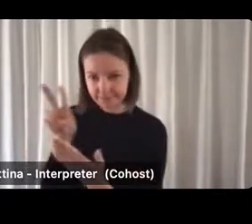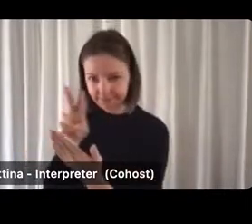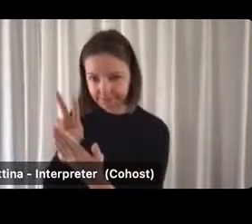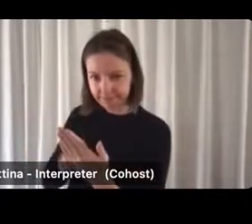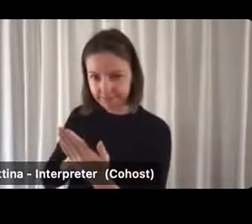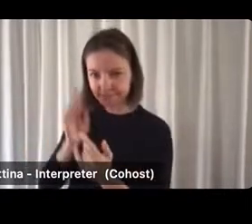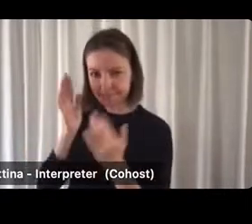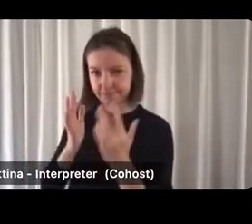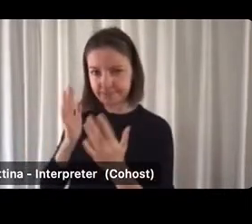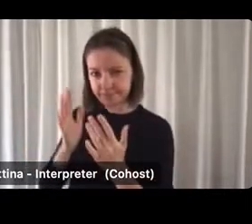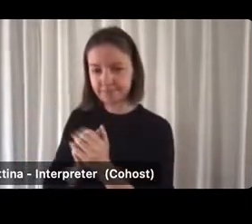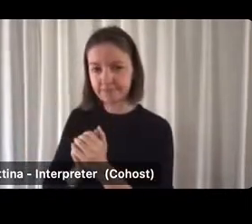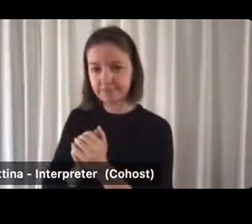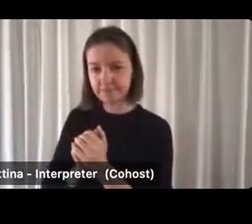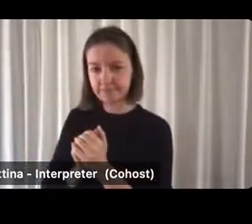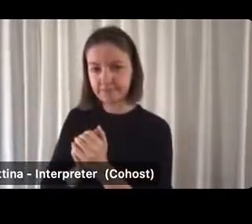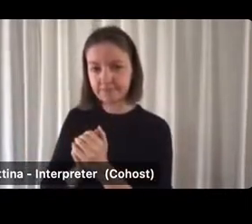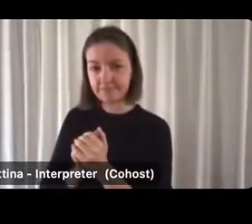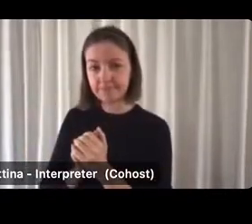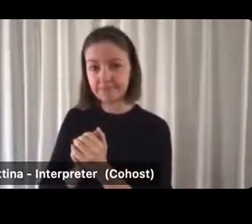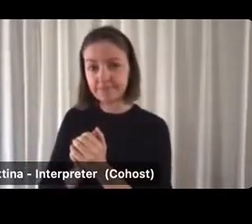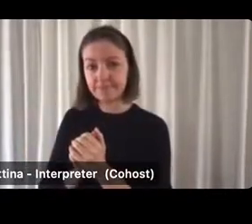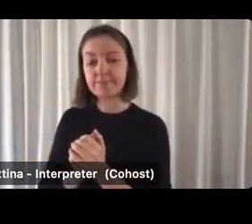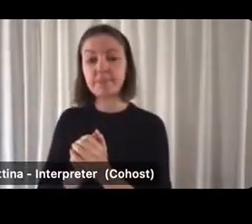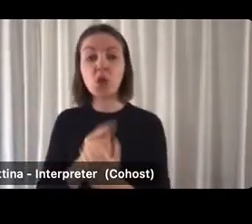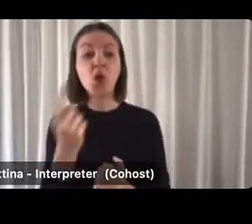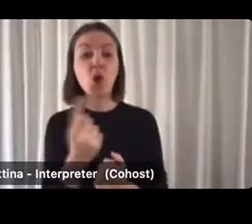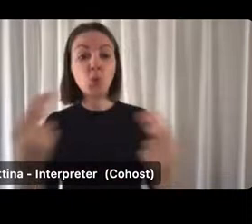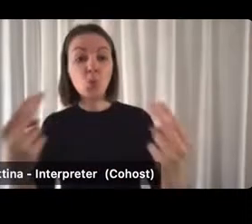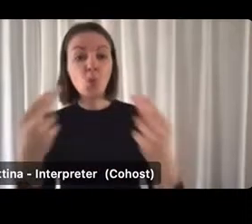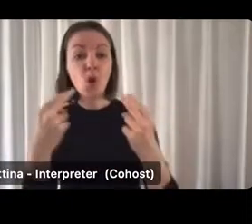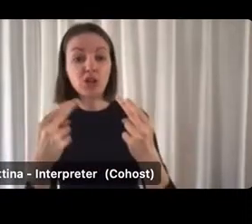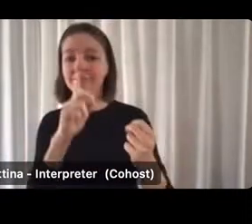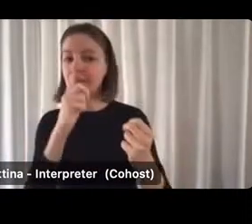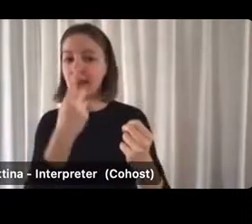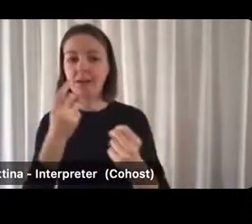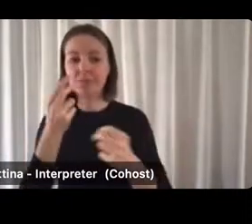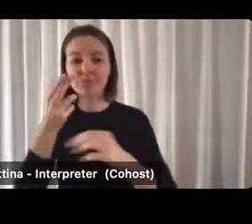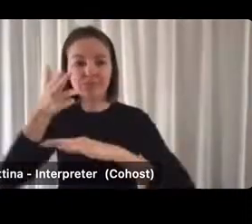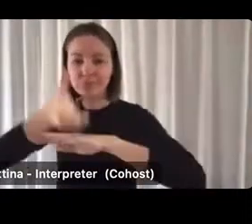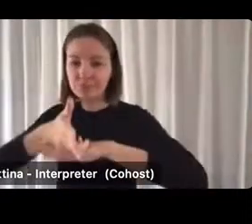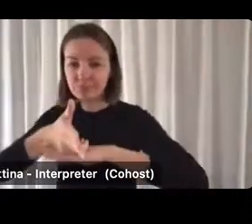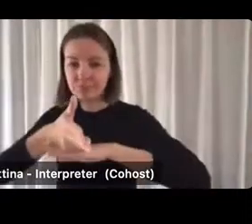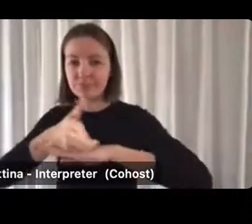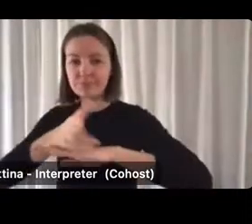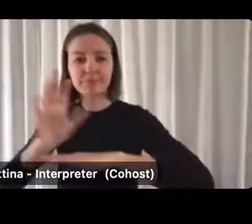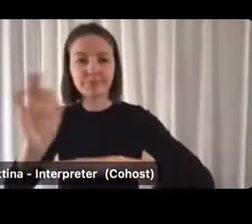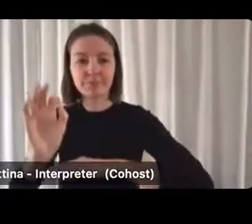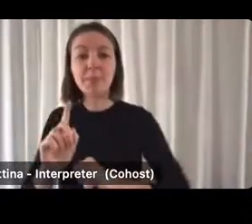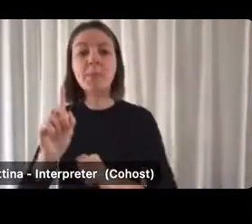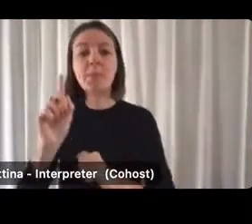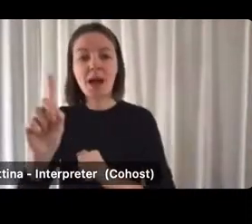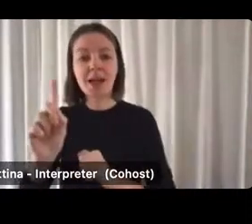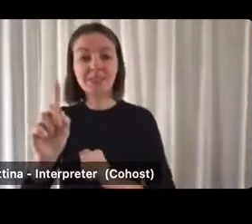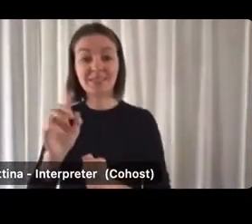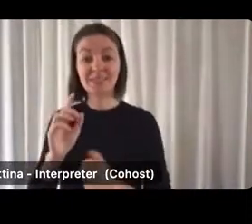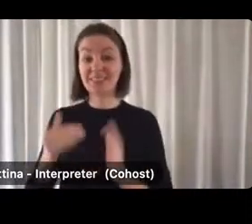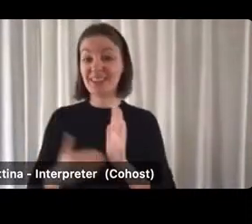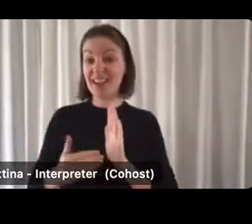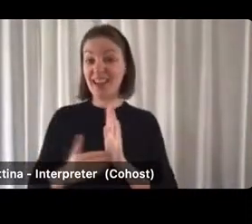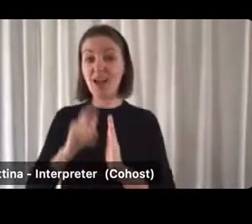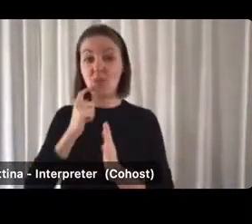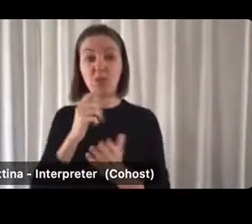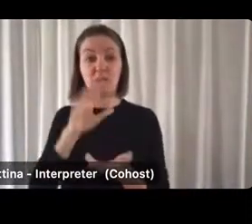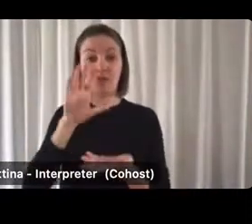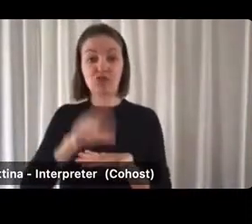There's no option for attendees to turn their video or microphone on however the session will be recorded and uploaded onto our website along with